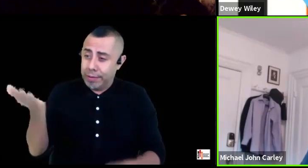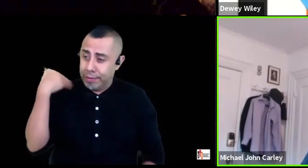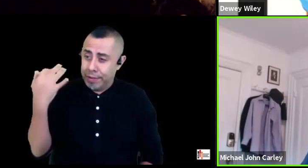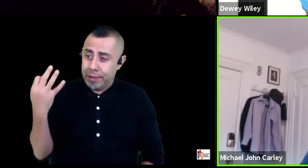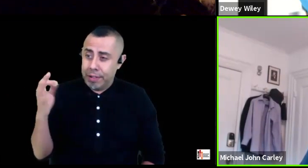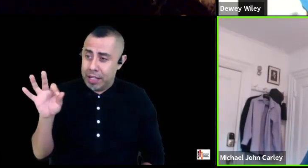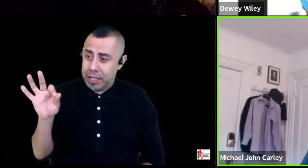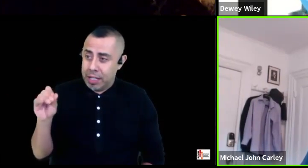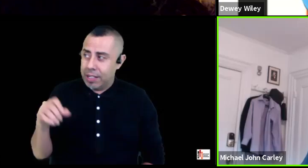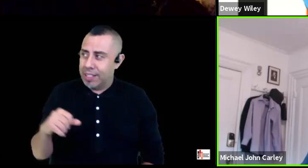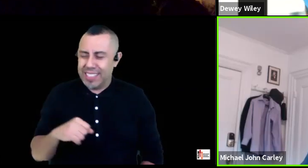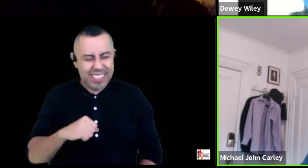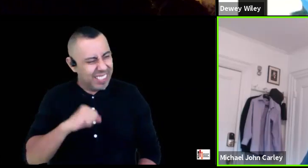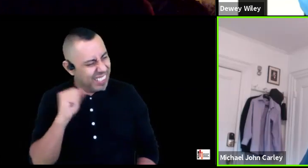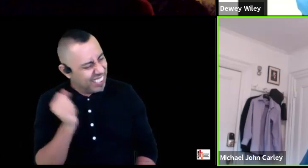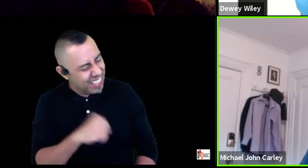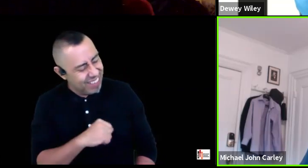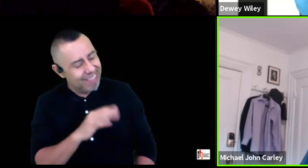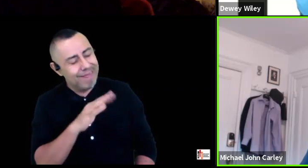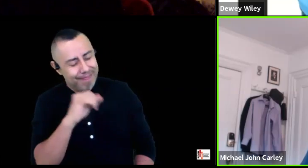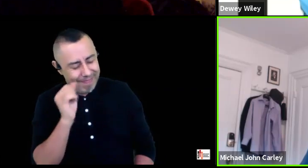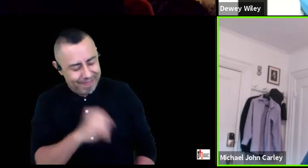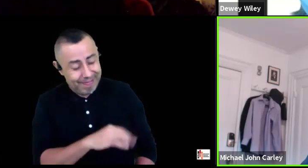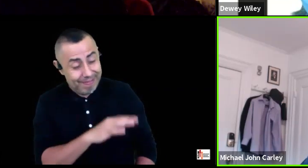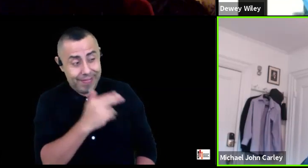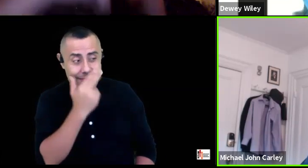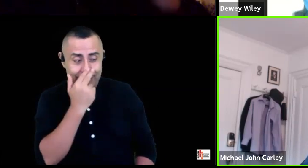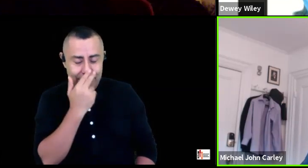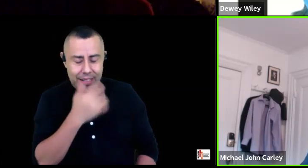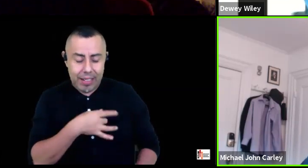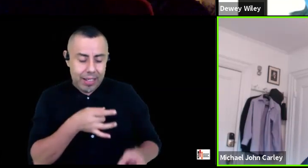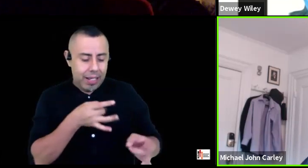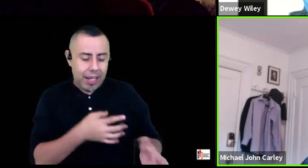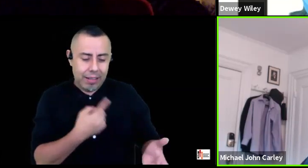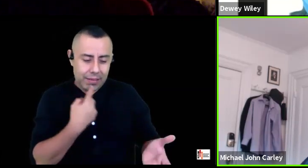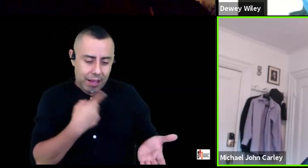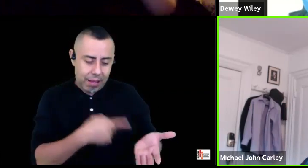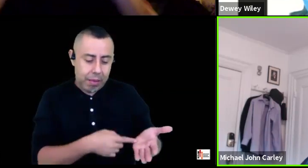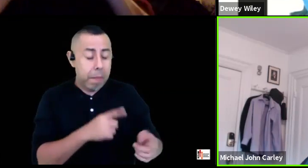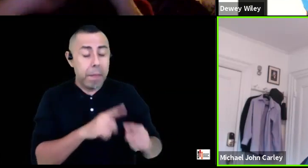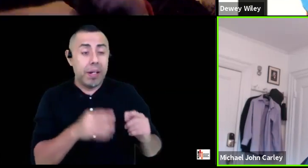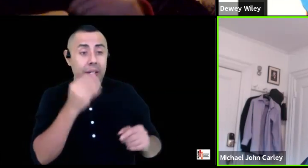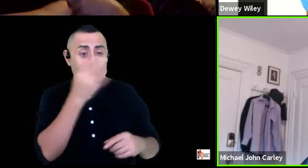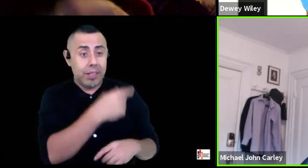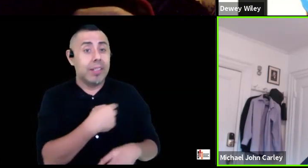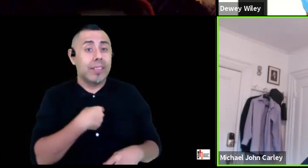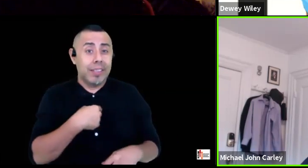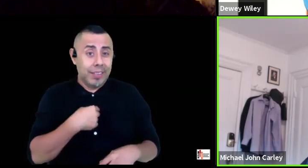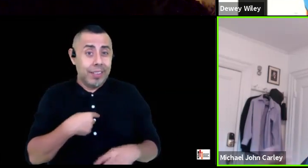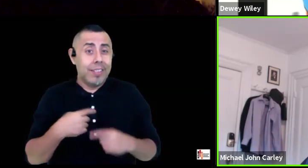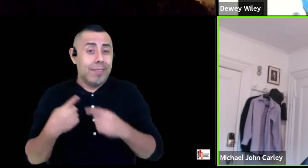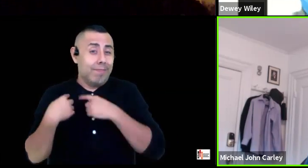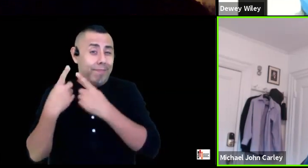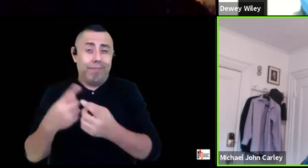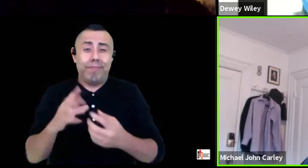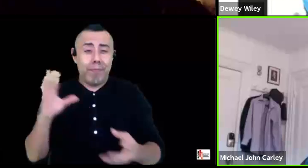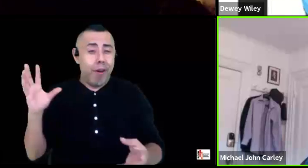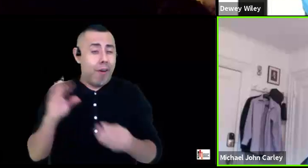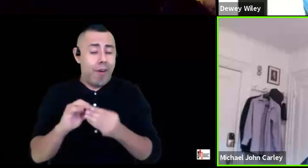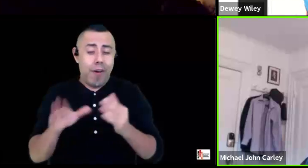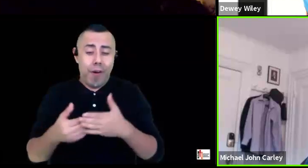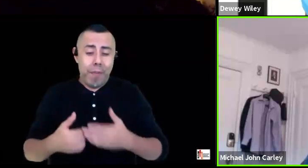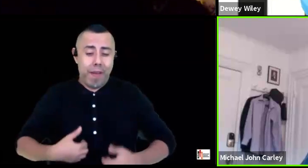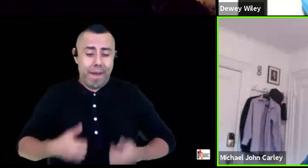really funny i hate to say this um but you know i really have been one of those like lifelong socialists but back then